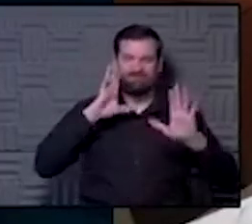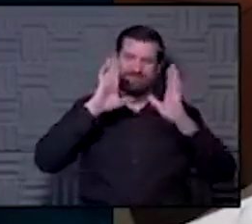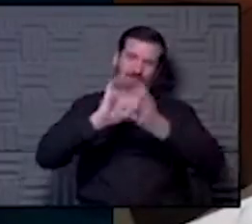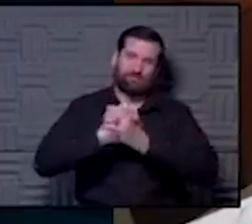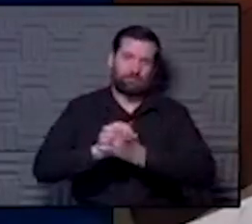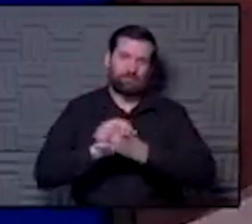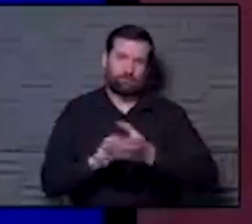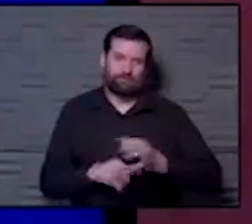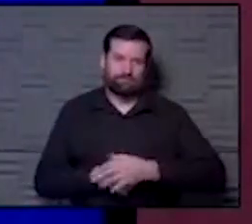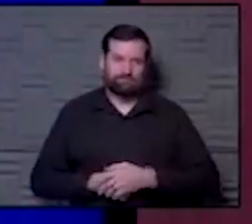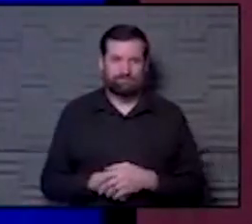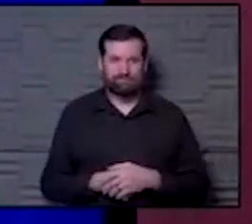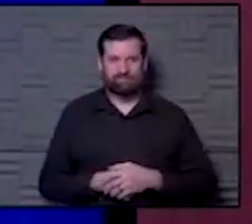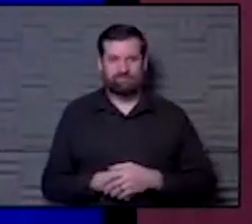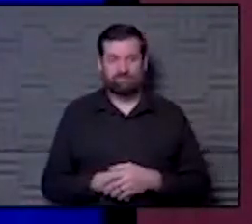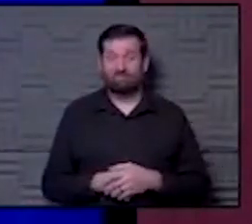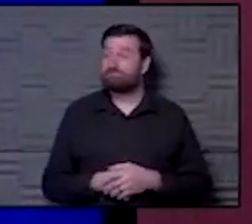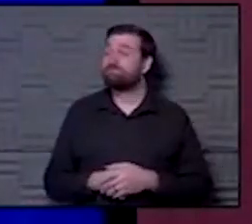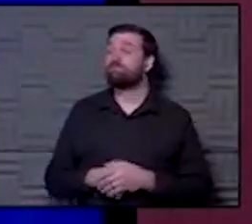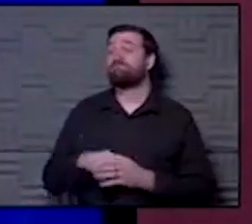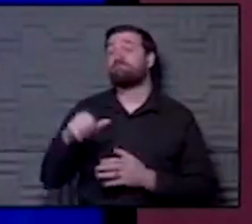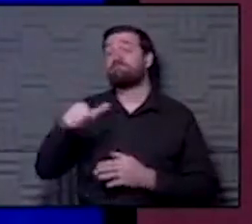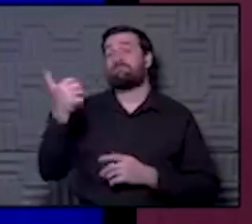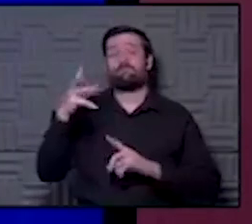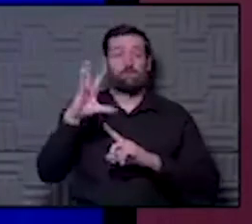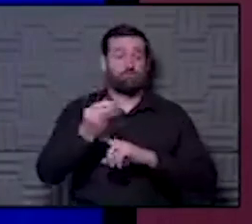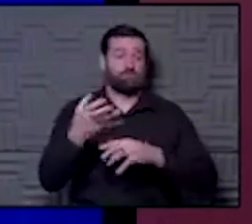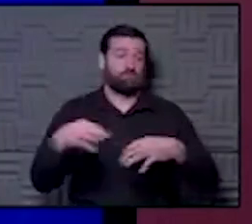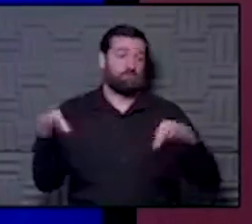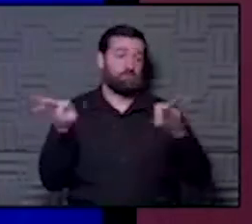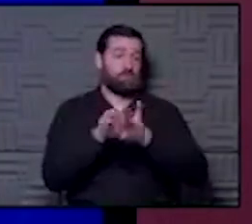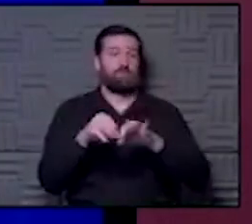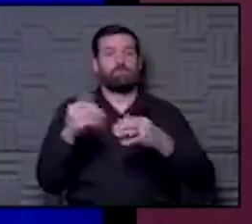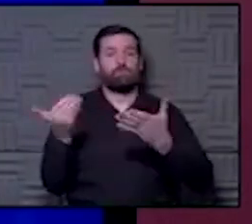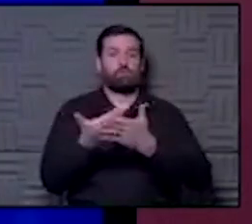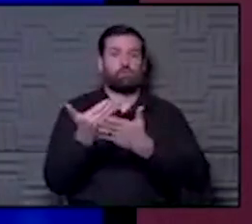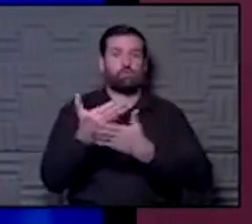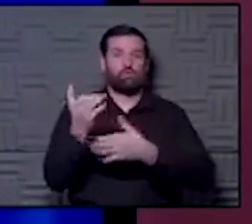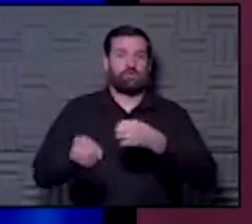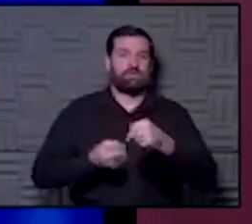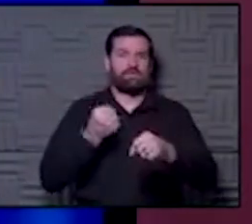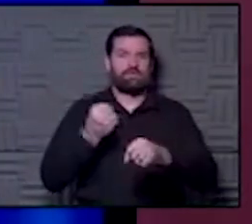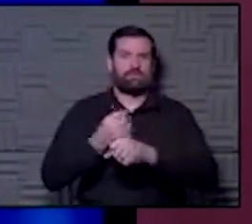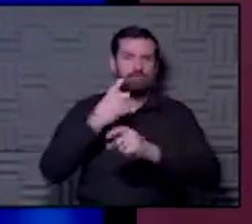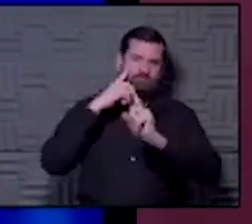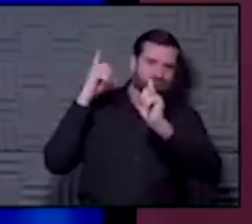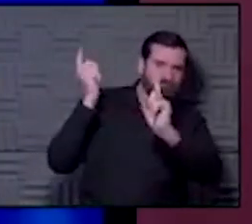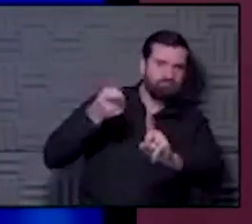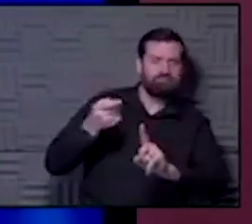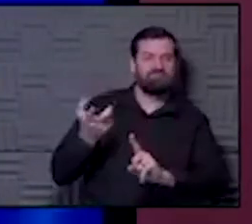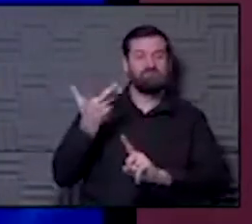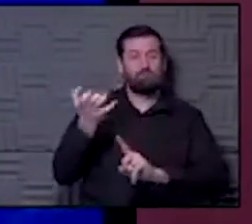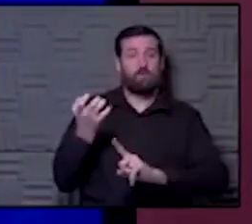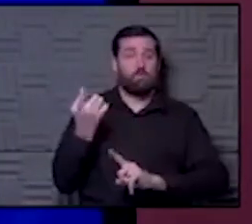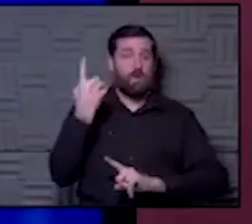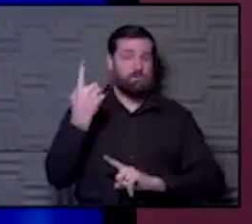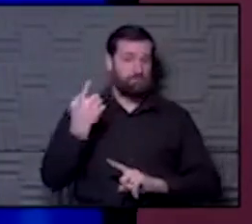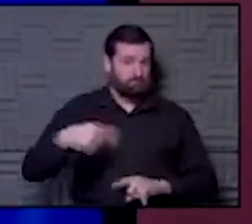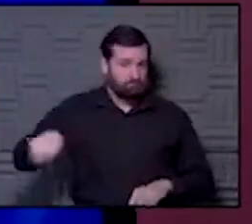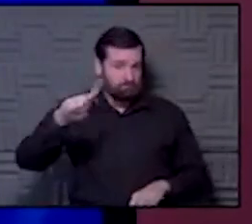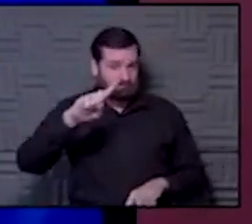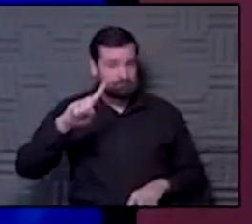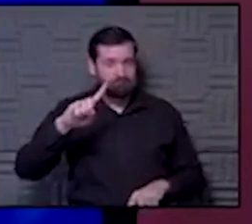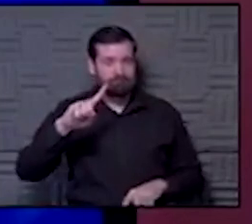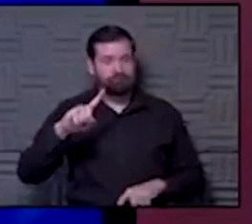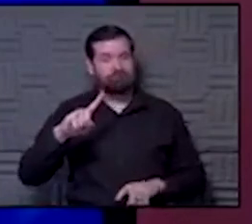and your family. Hey, another cultural mainstay is making a New Year's resolution. I want one of those to be for you to take